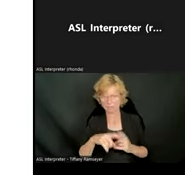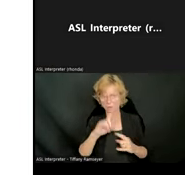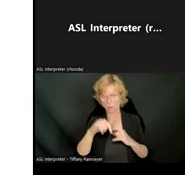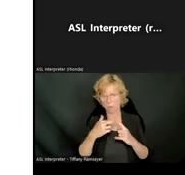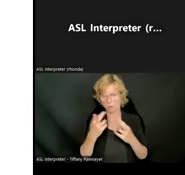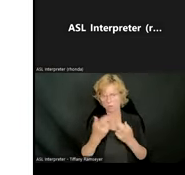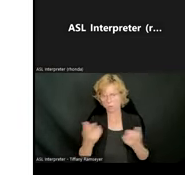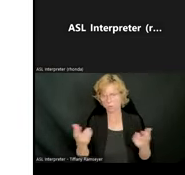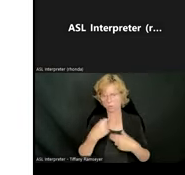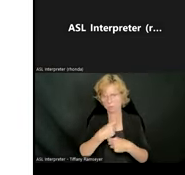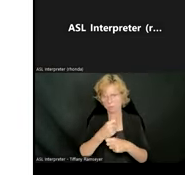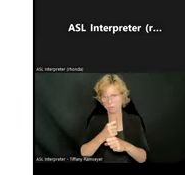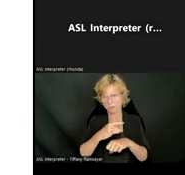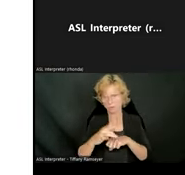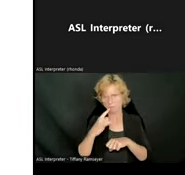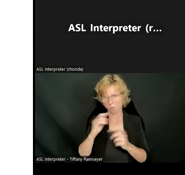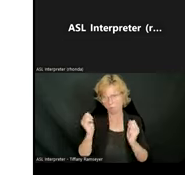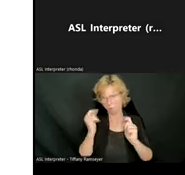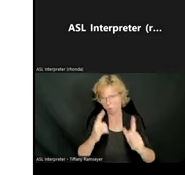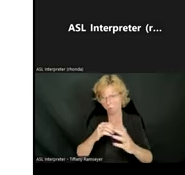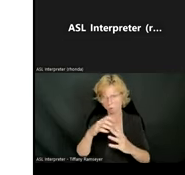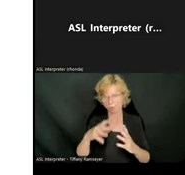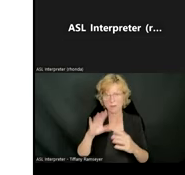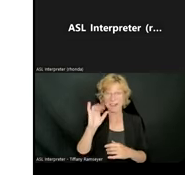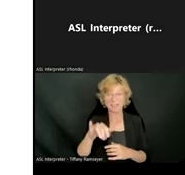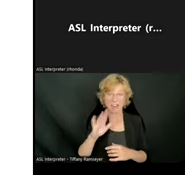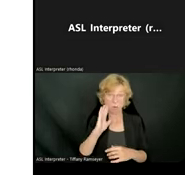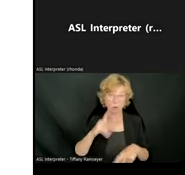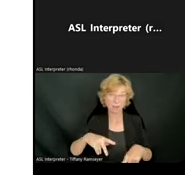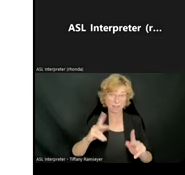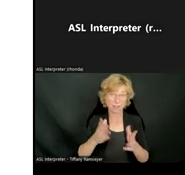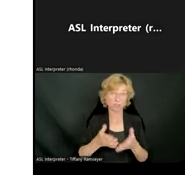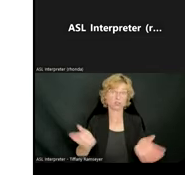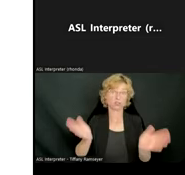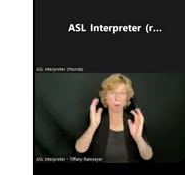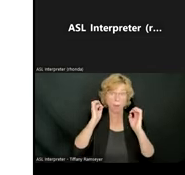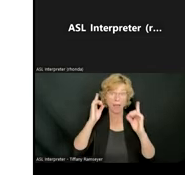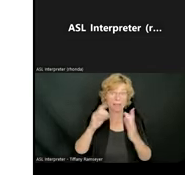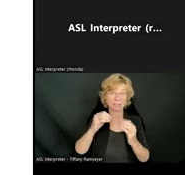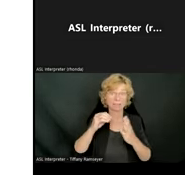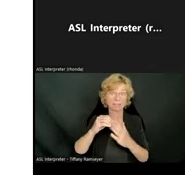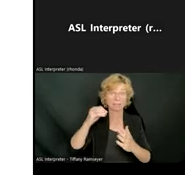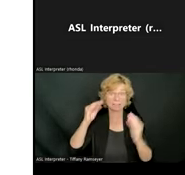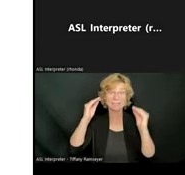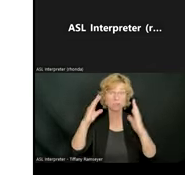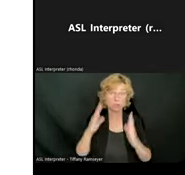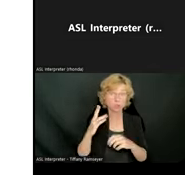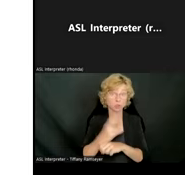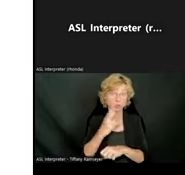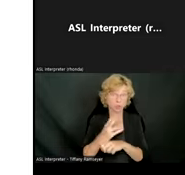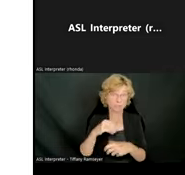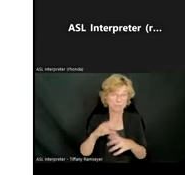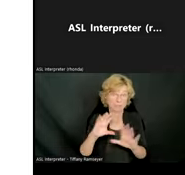all students. This would allow general ed teachers to utilize it in class for all students. Do you see this